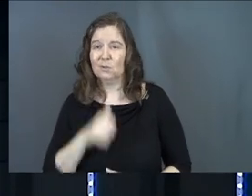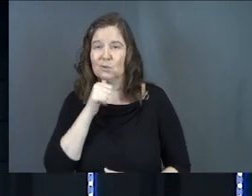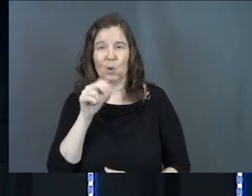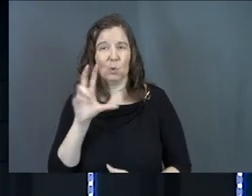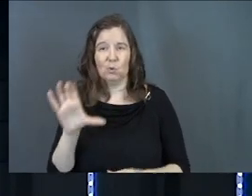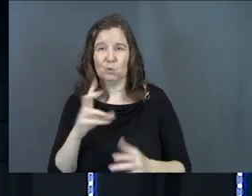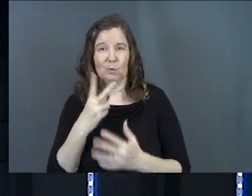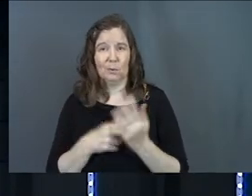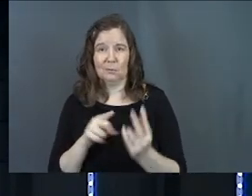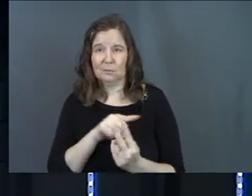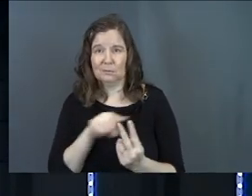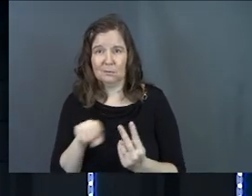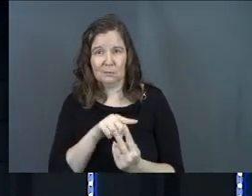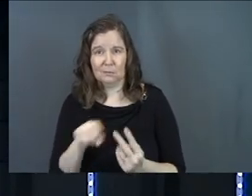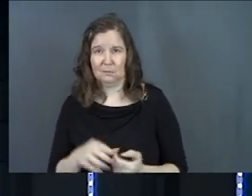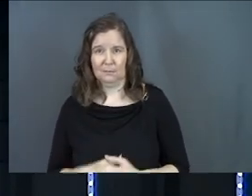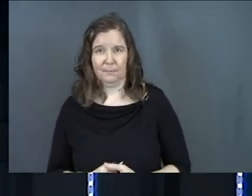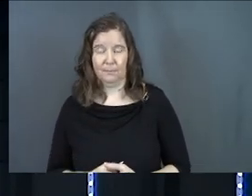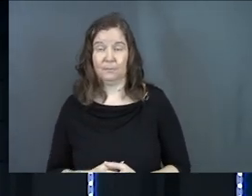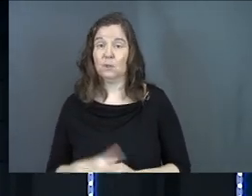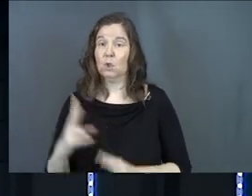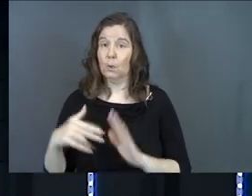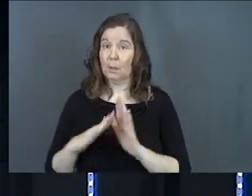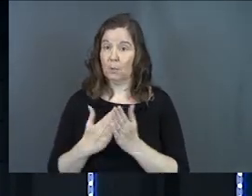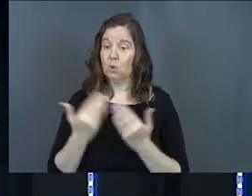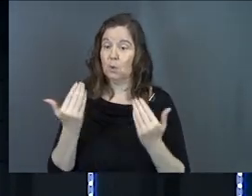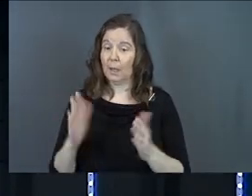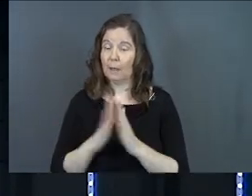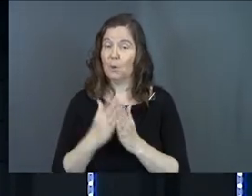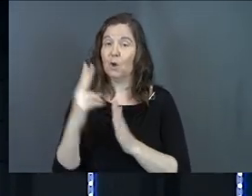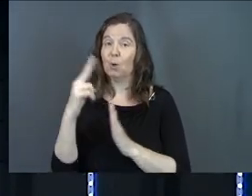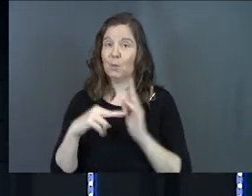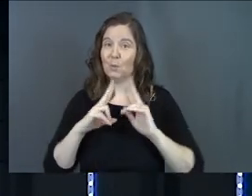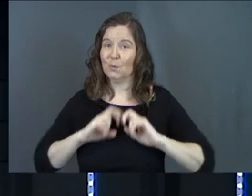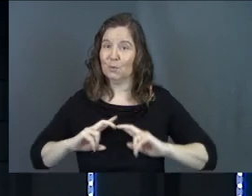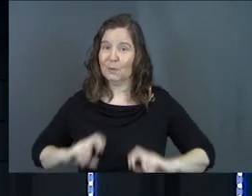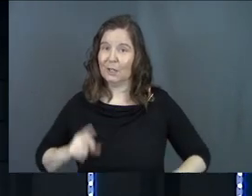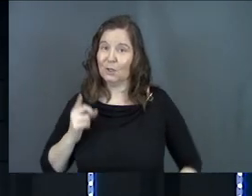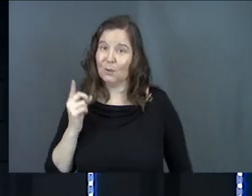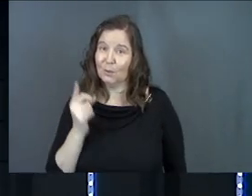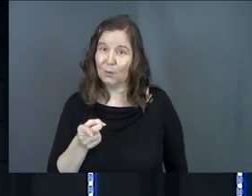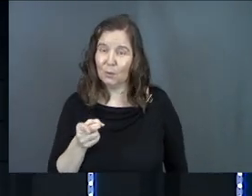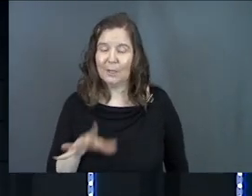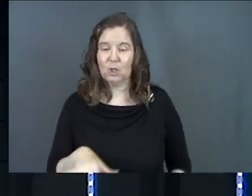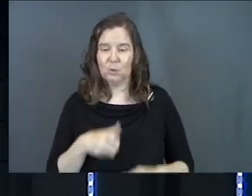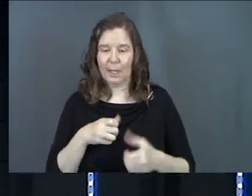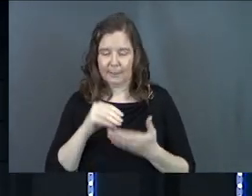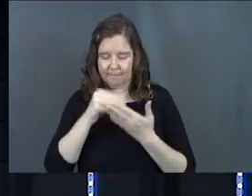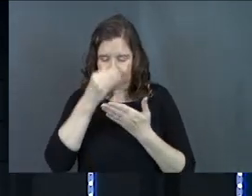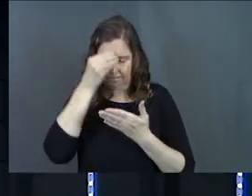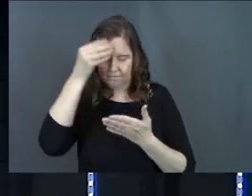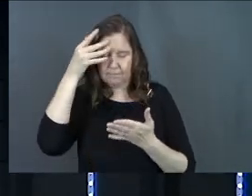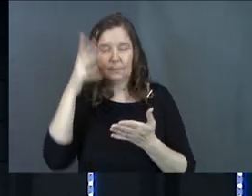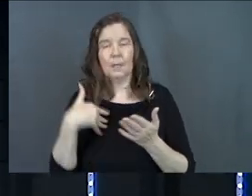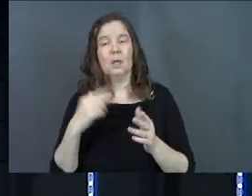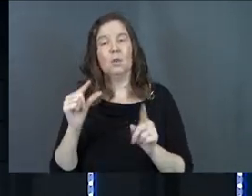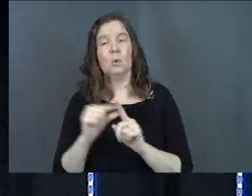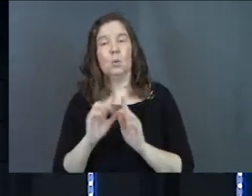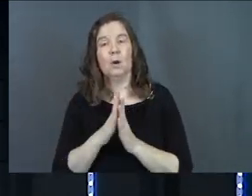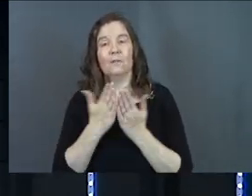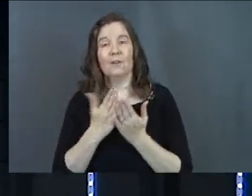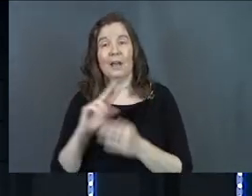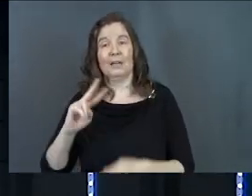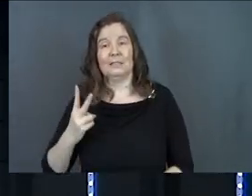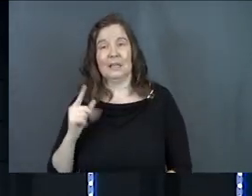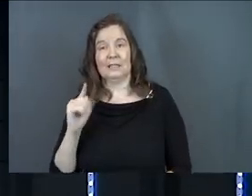Don't do either one. You read the book and you let the book read you. You take it as it is. It is the word of God,